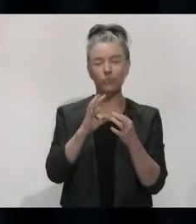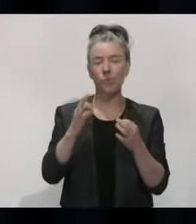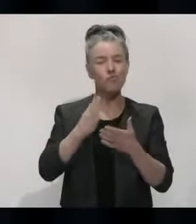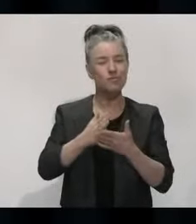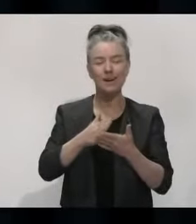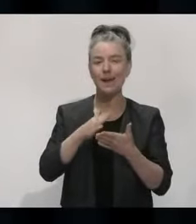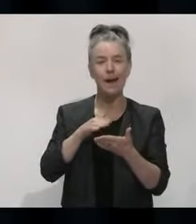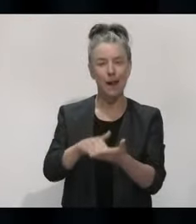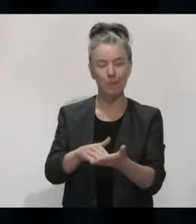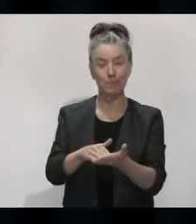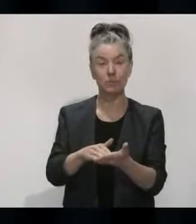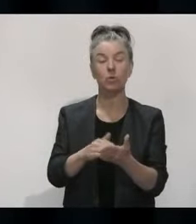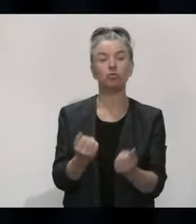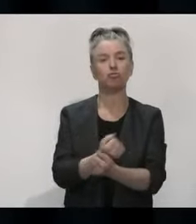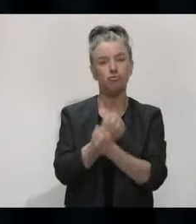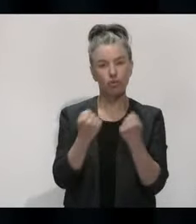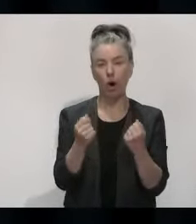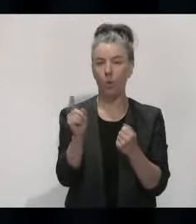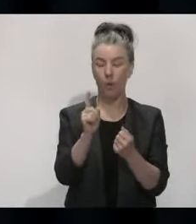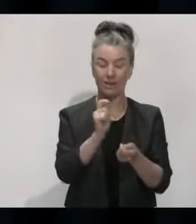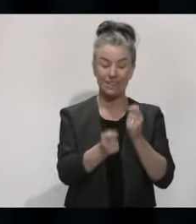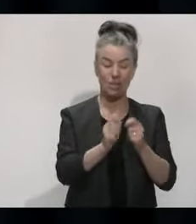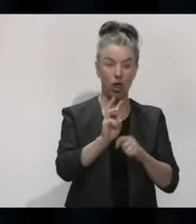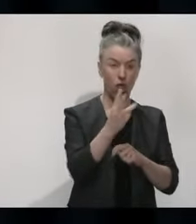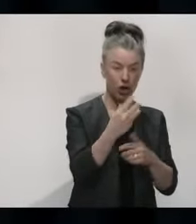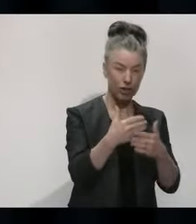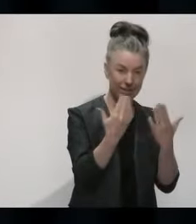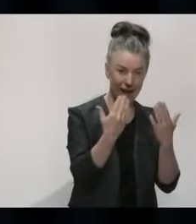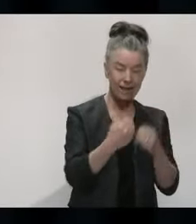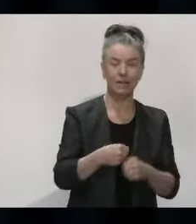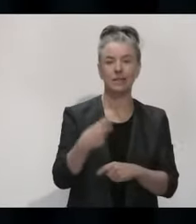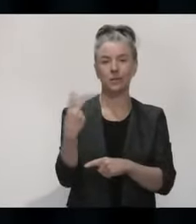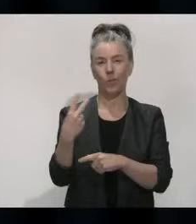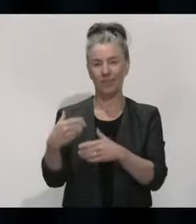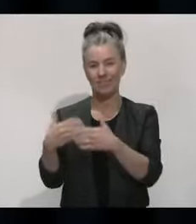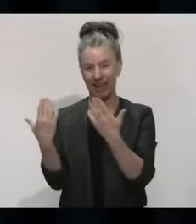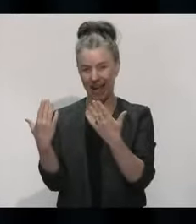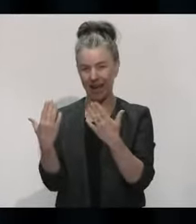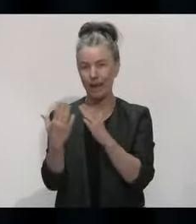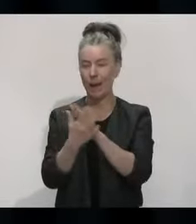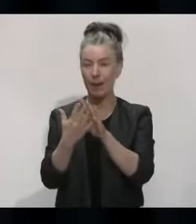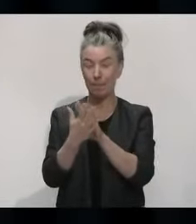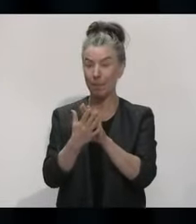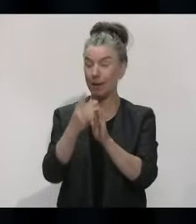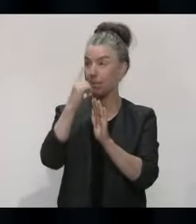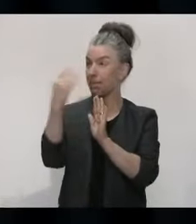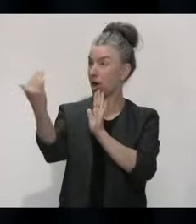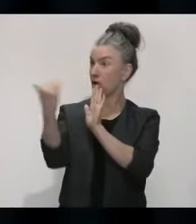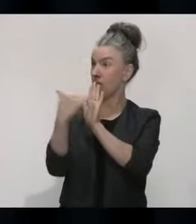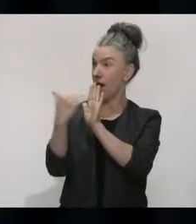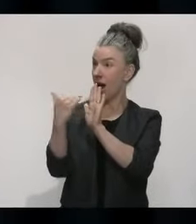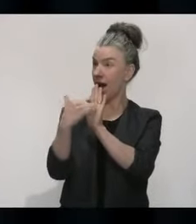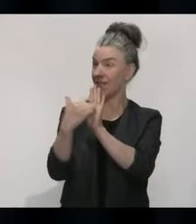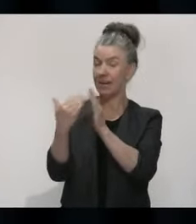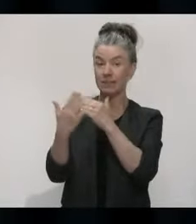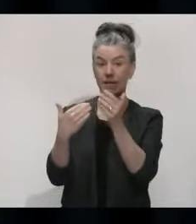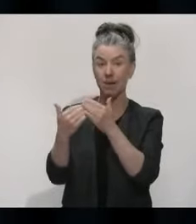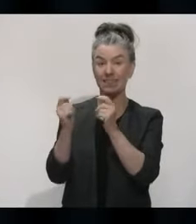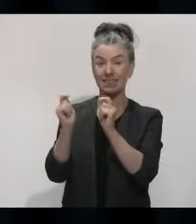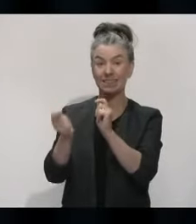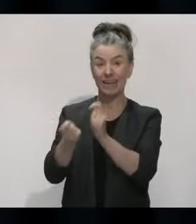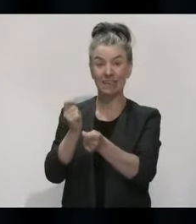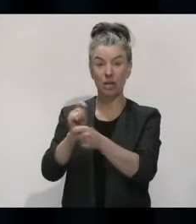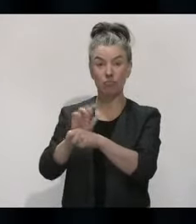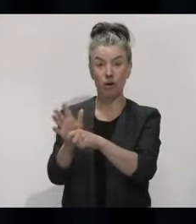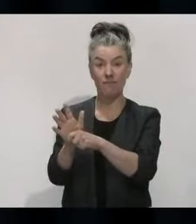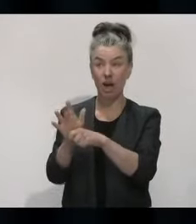still end up showing up positive in our day three tests here. So our system is designed to assume that everybody who comes across the border could have